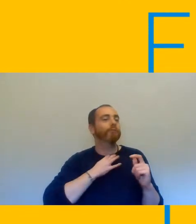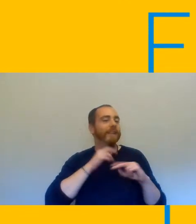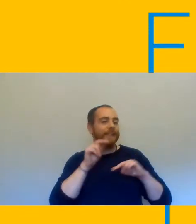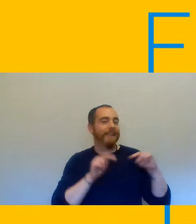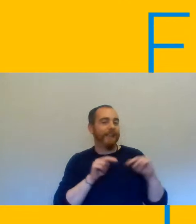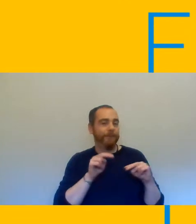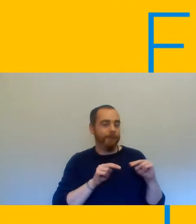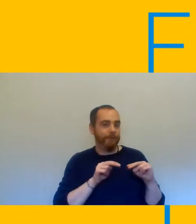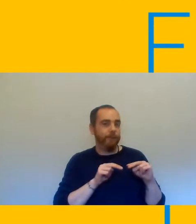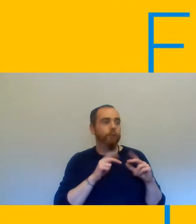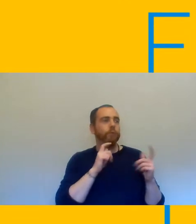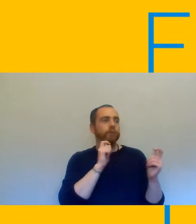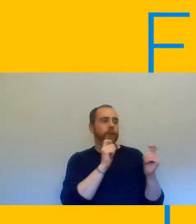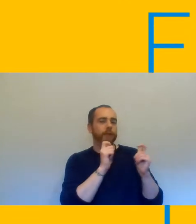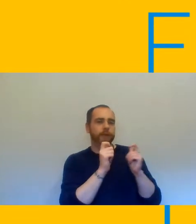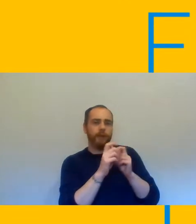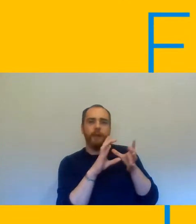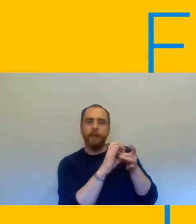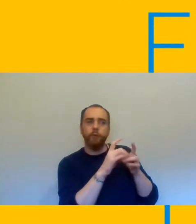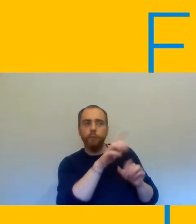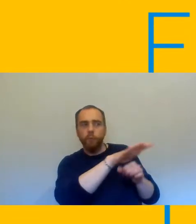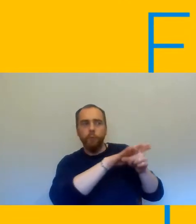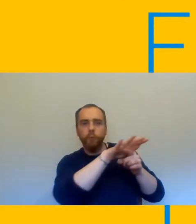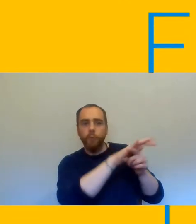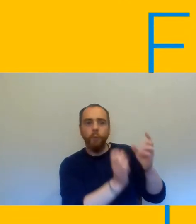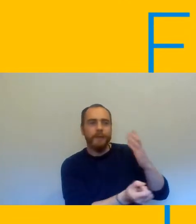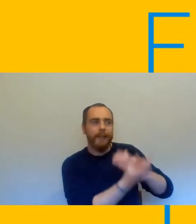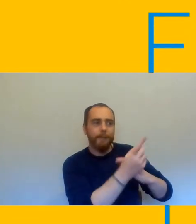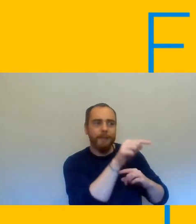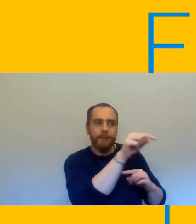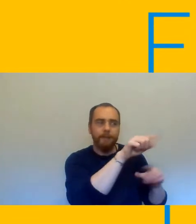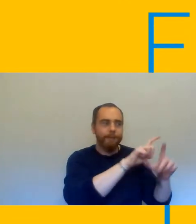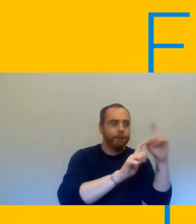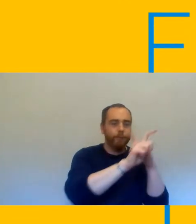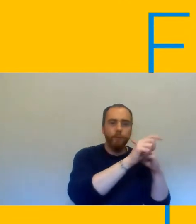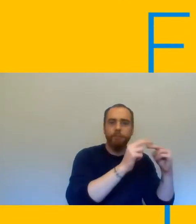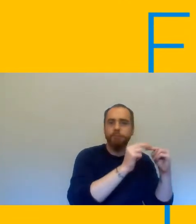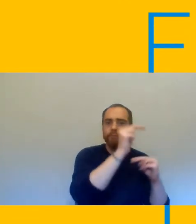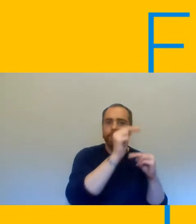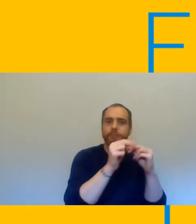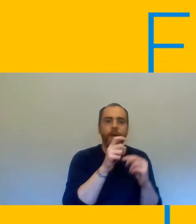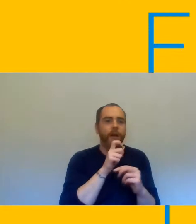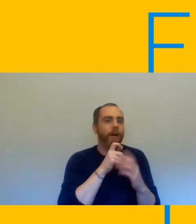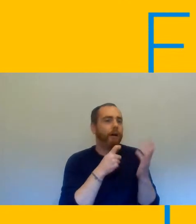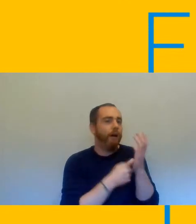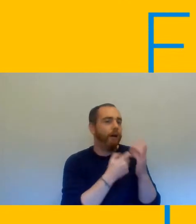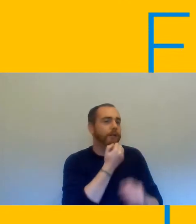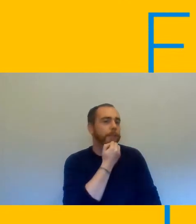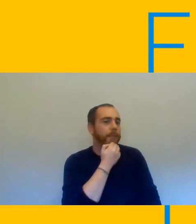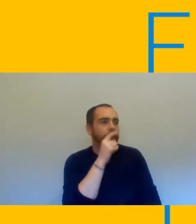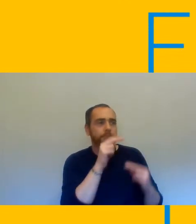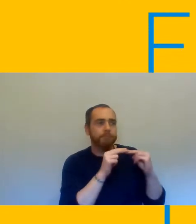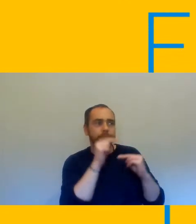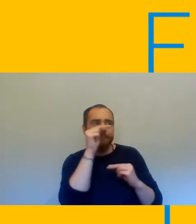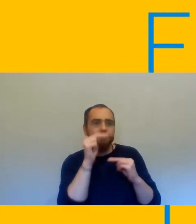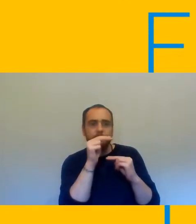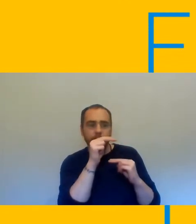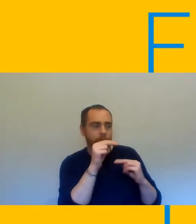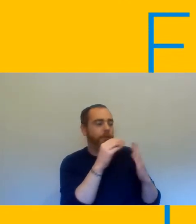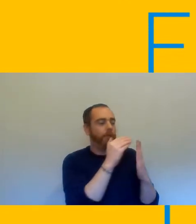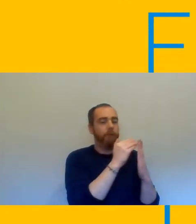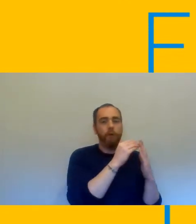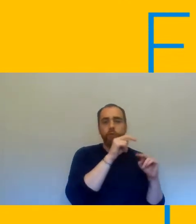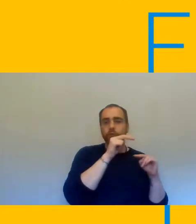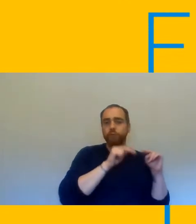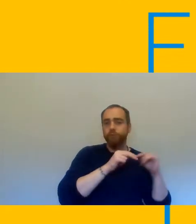need to be aware that they are a dynamic assessment so that means they are a live document and not get caught